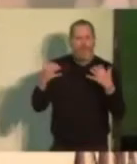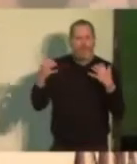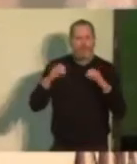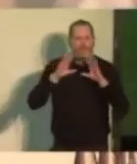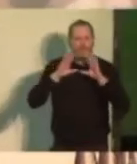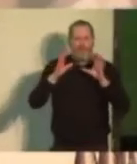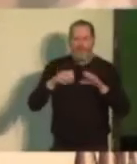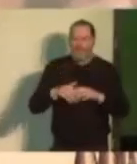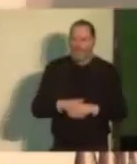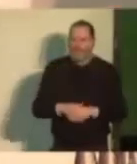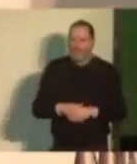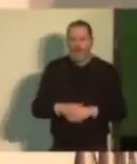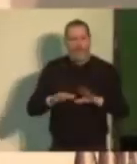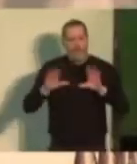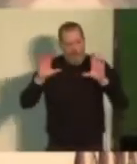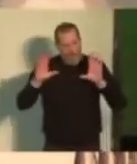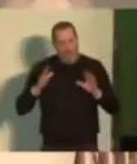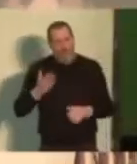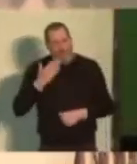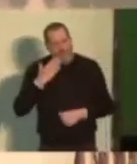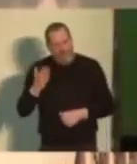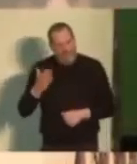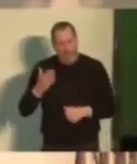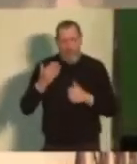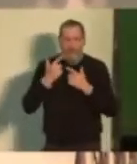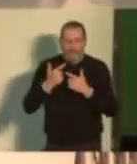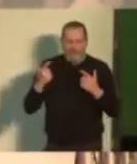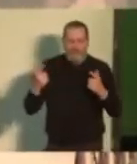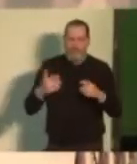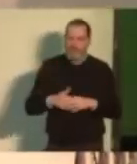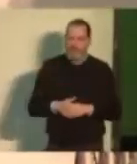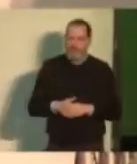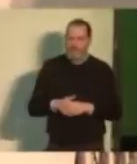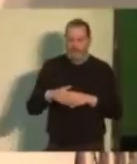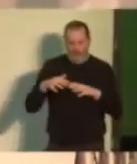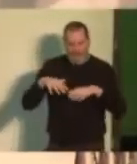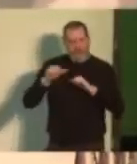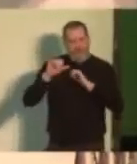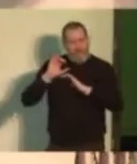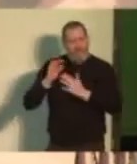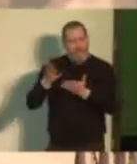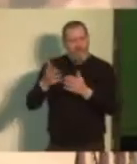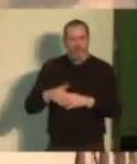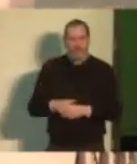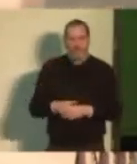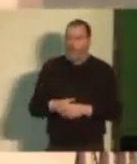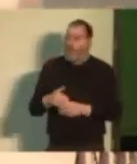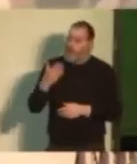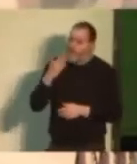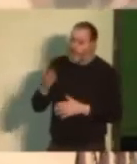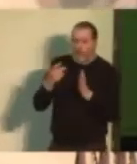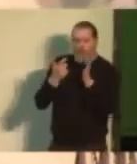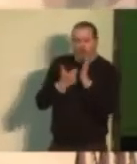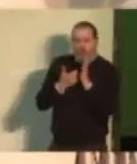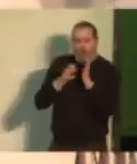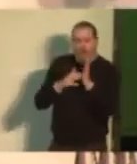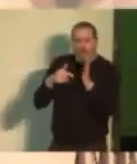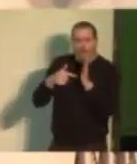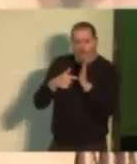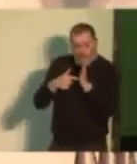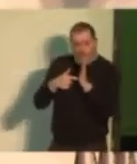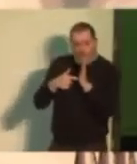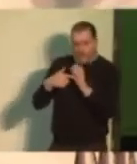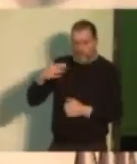Thank you very much for that introduction and let me thank the RMT for inviting me